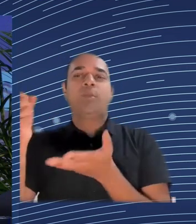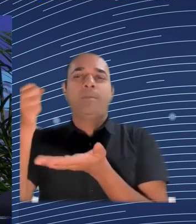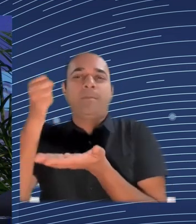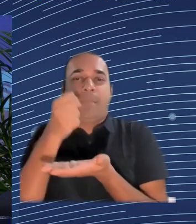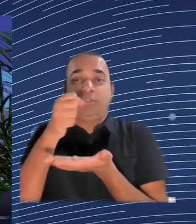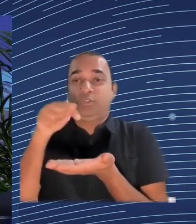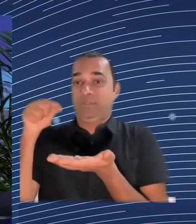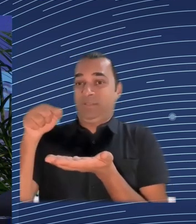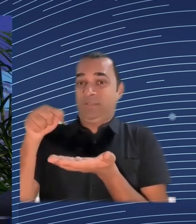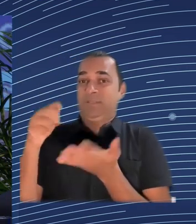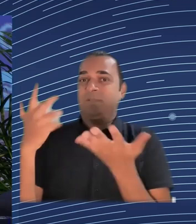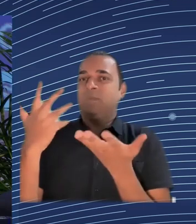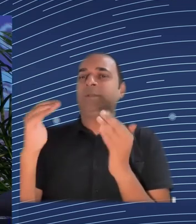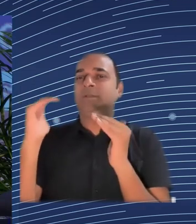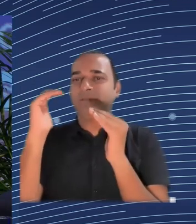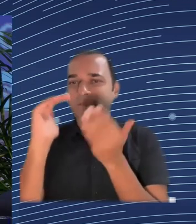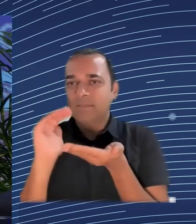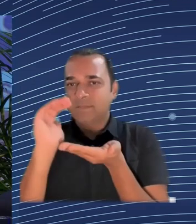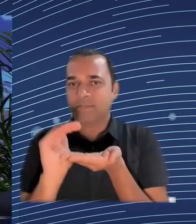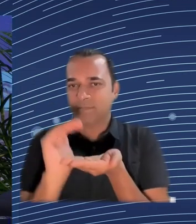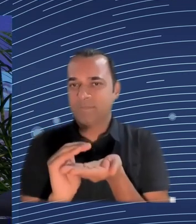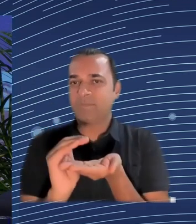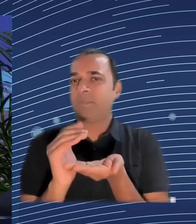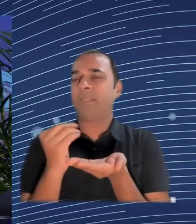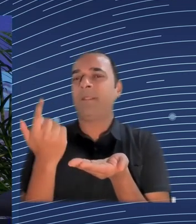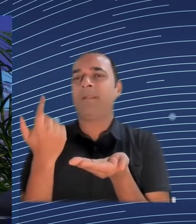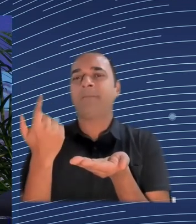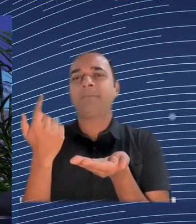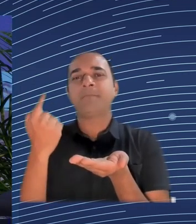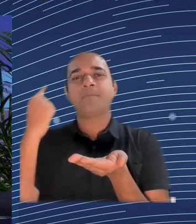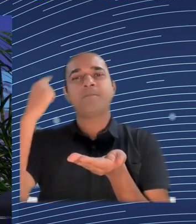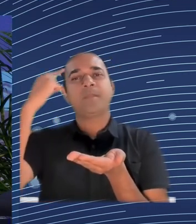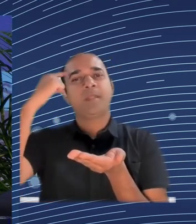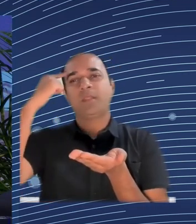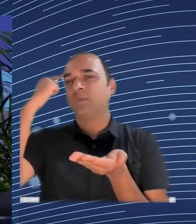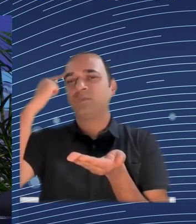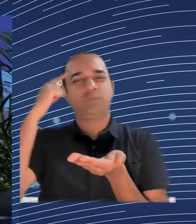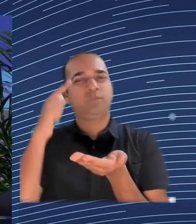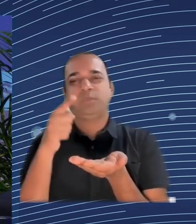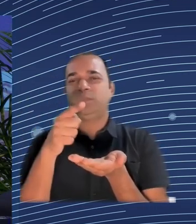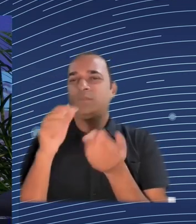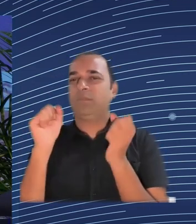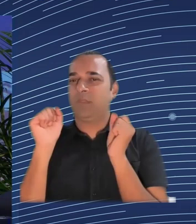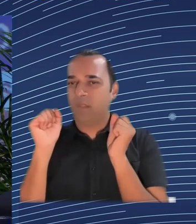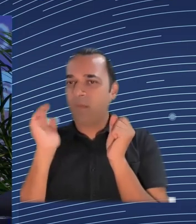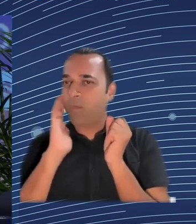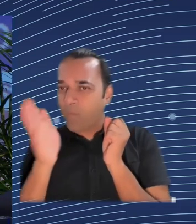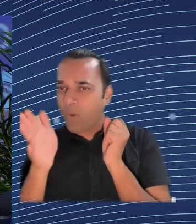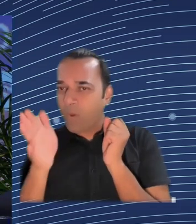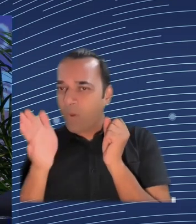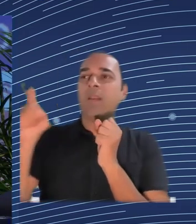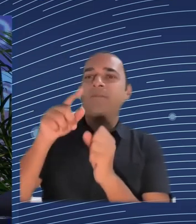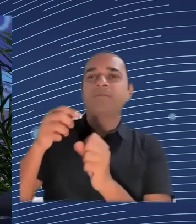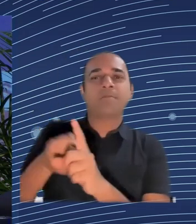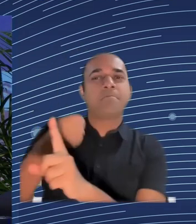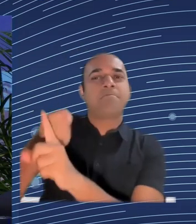There is a lot of unpredictable in the sentence. We don't know what type of unemployment. We don't know what type of skills. We don't know